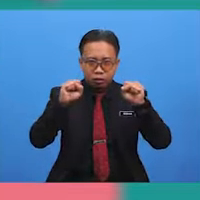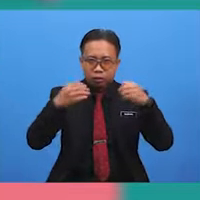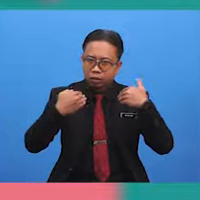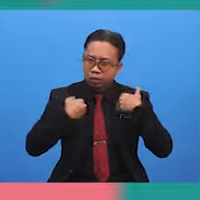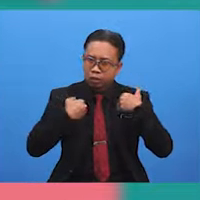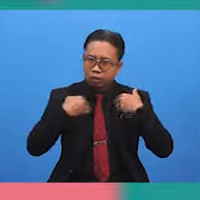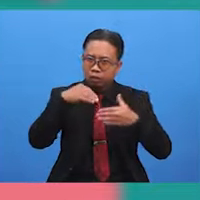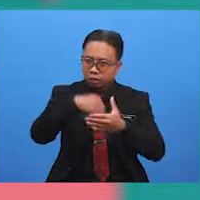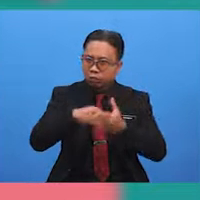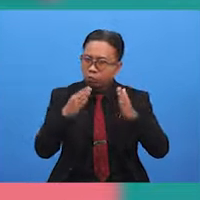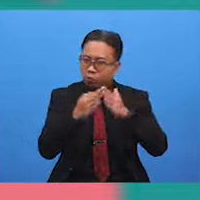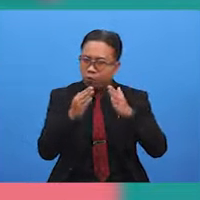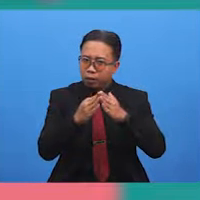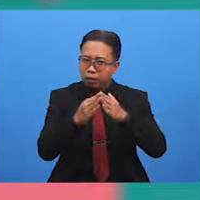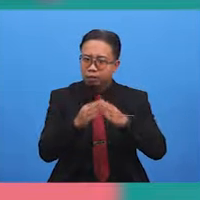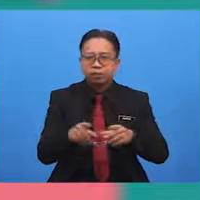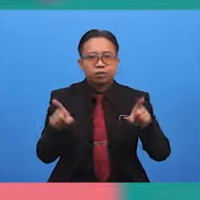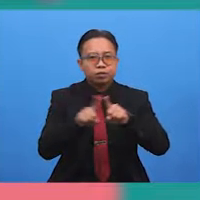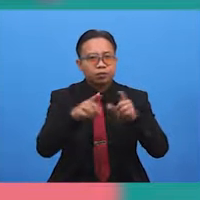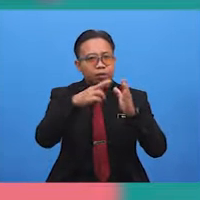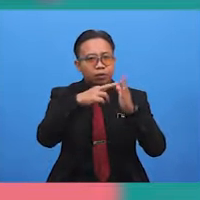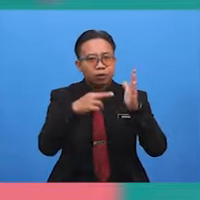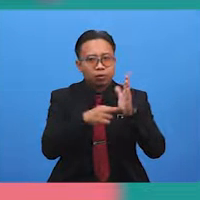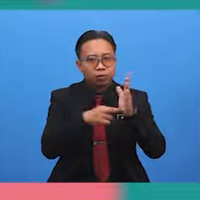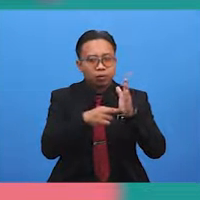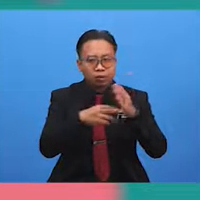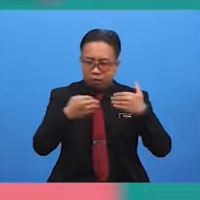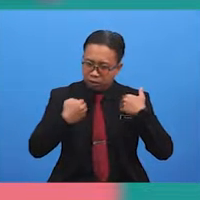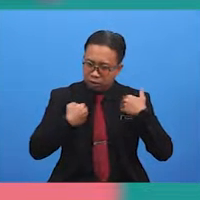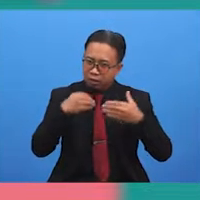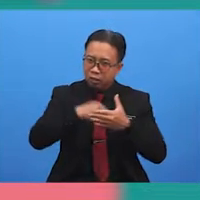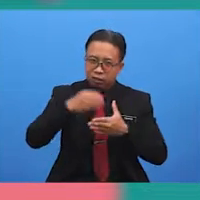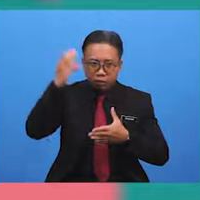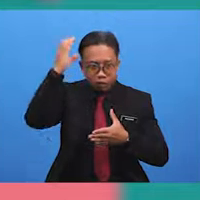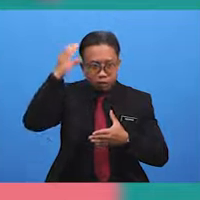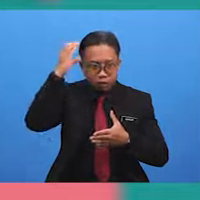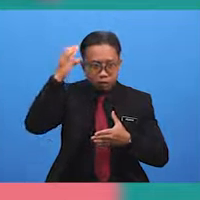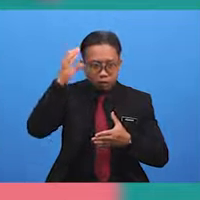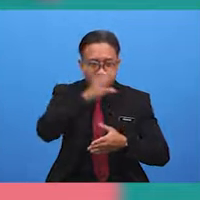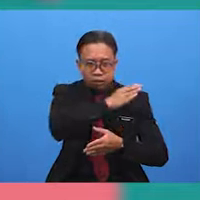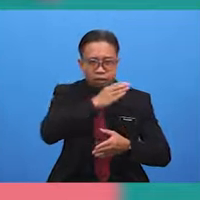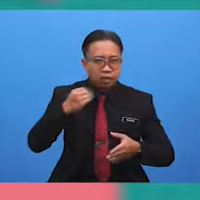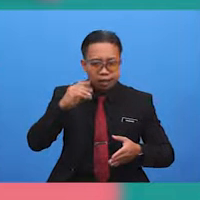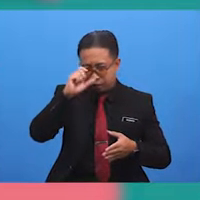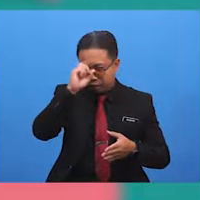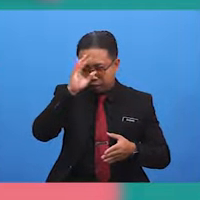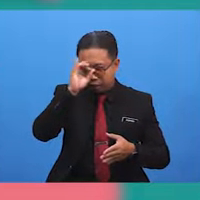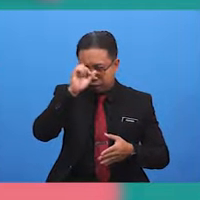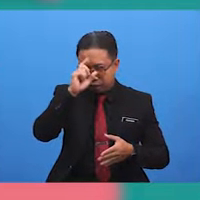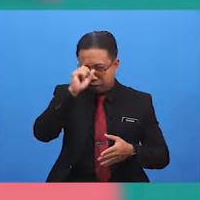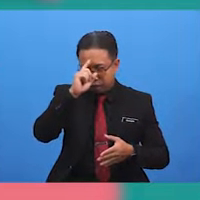even in other households. Hence, similar rules also exist in my Chinese and Indian friends' houses.